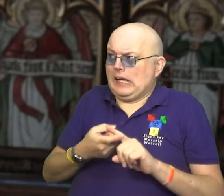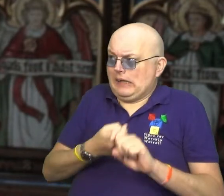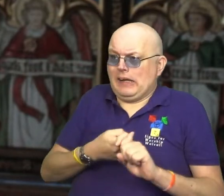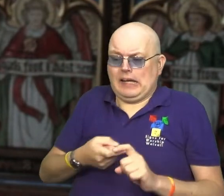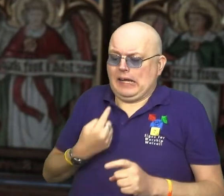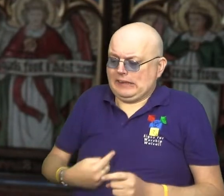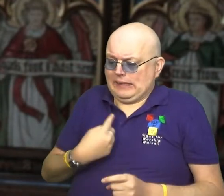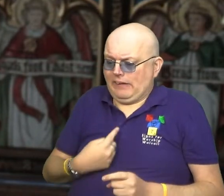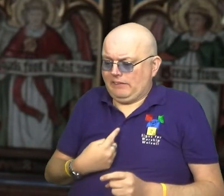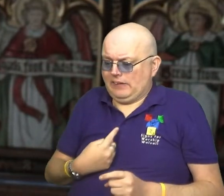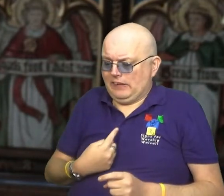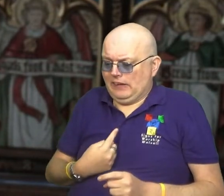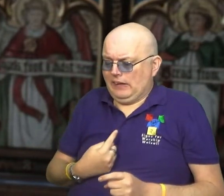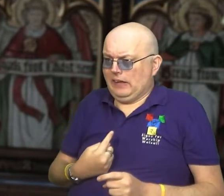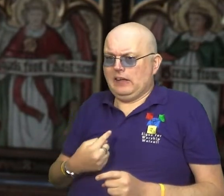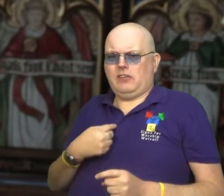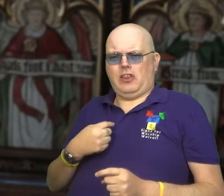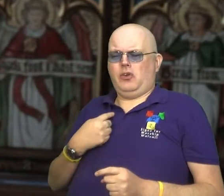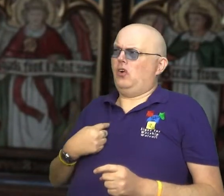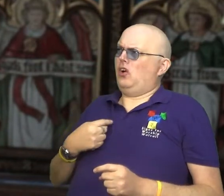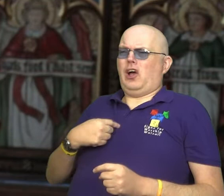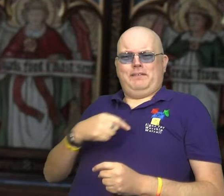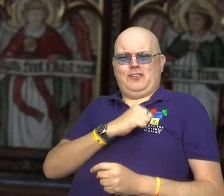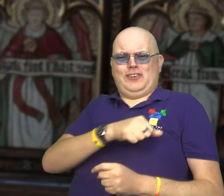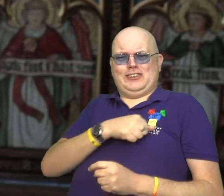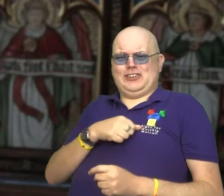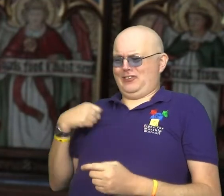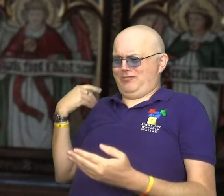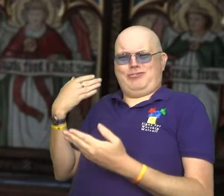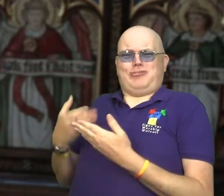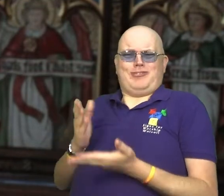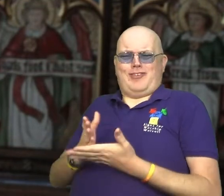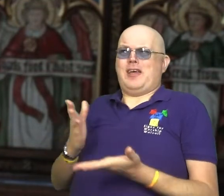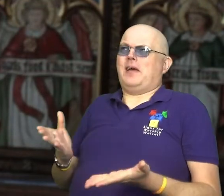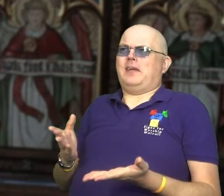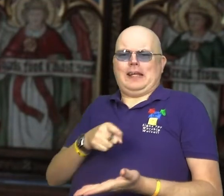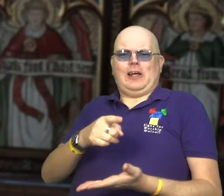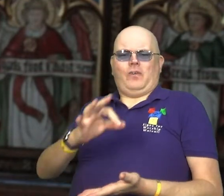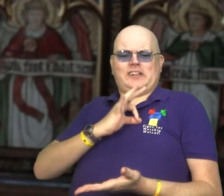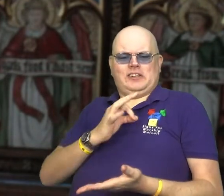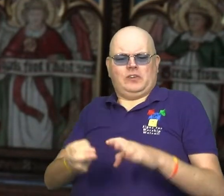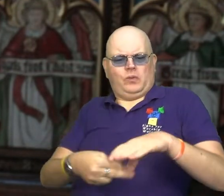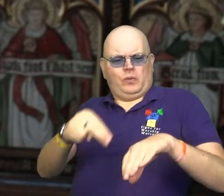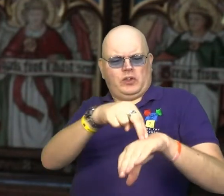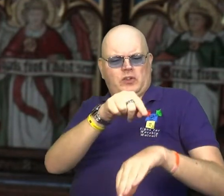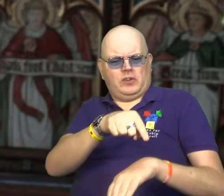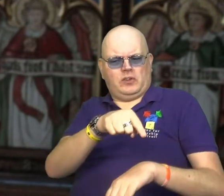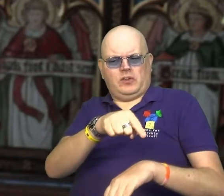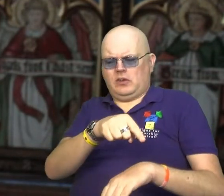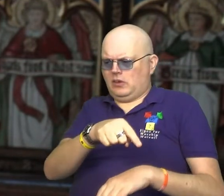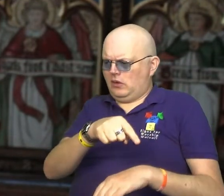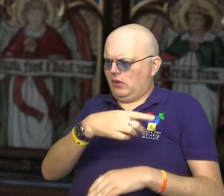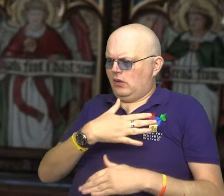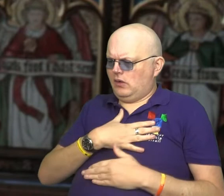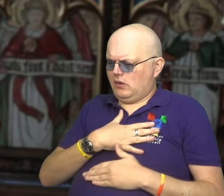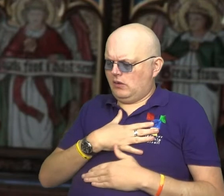although I considered myself a Christian for years prior to that, that question really